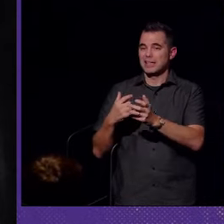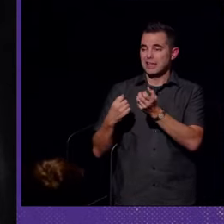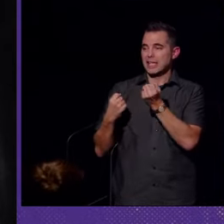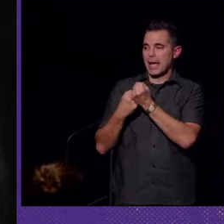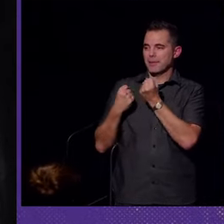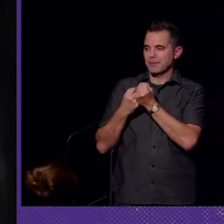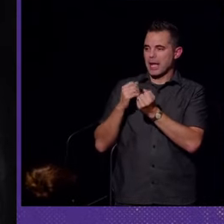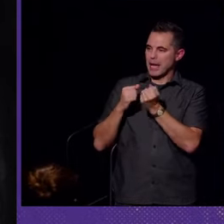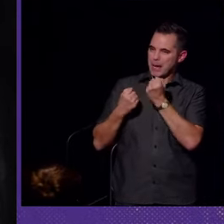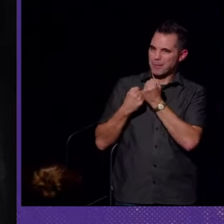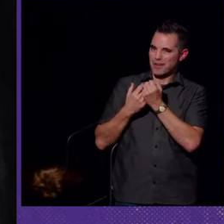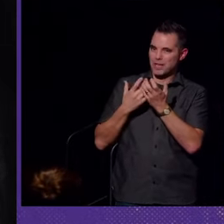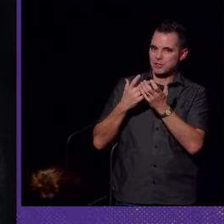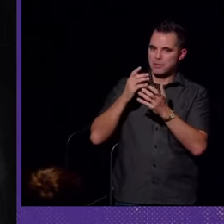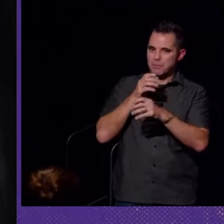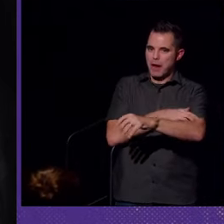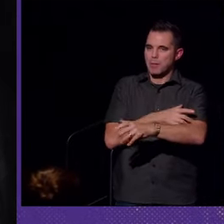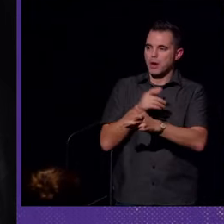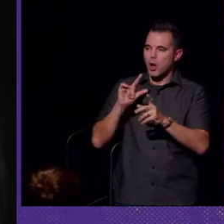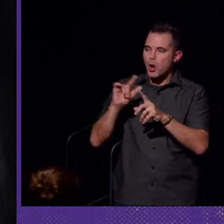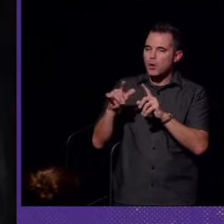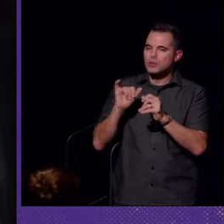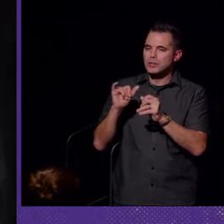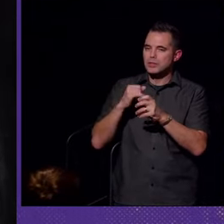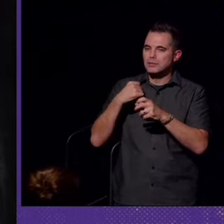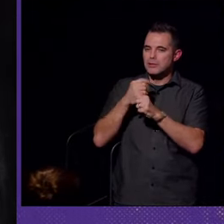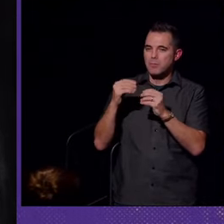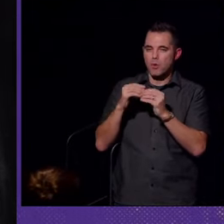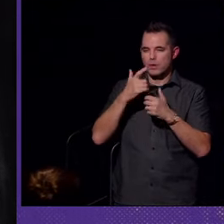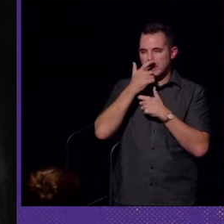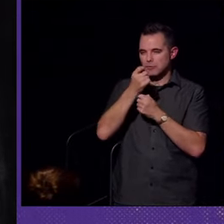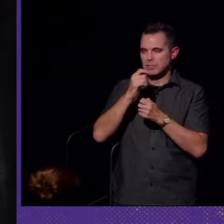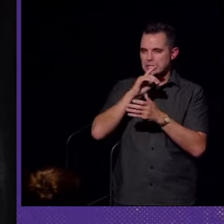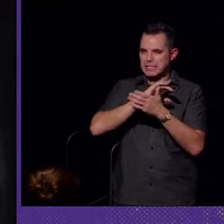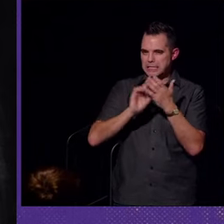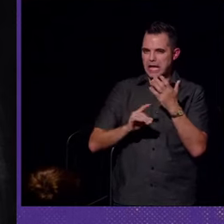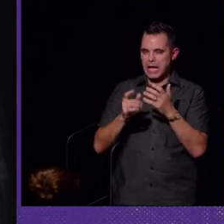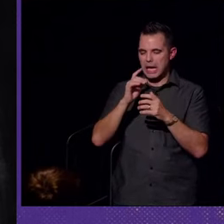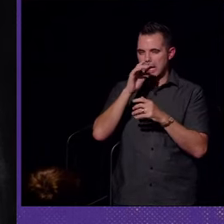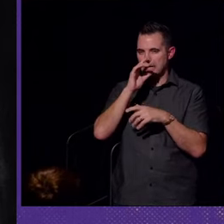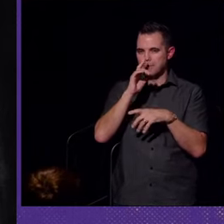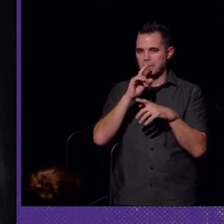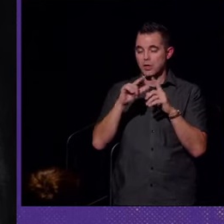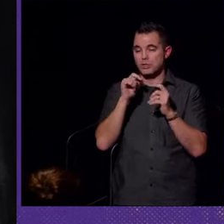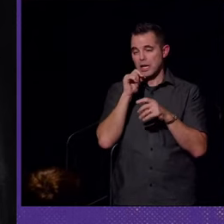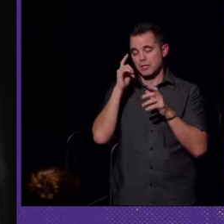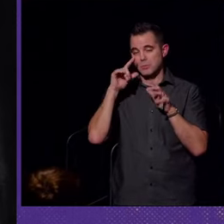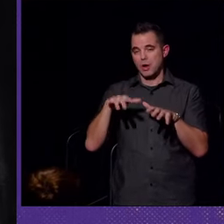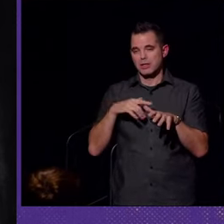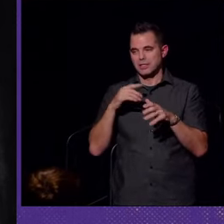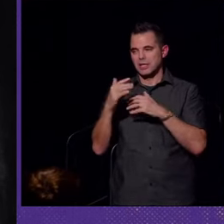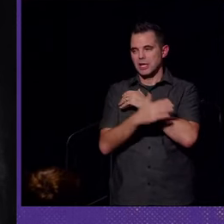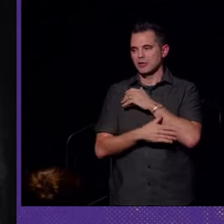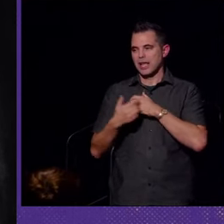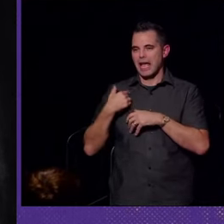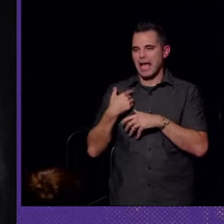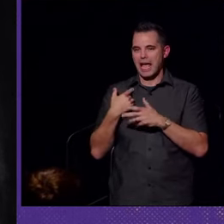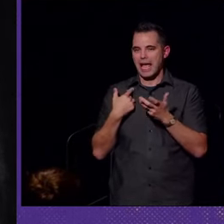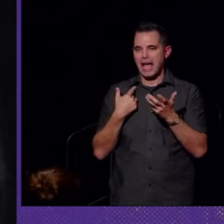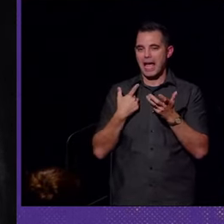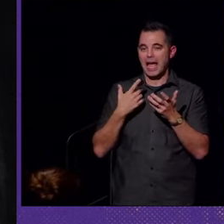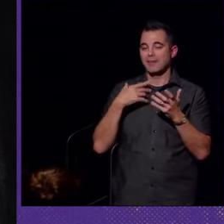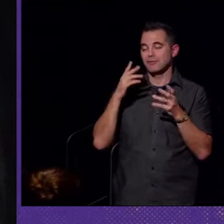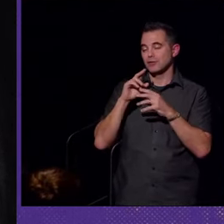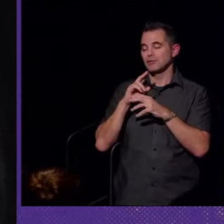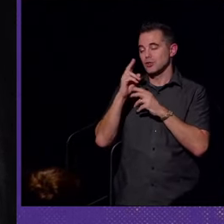power of hearing aids, but also creating more, like, interesting design. It's also not surprising. These are the countries that have universal health